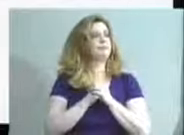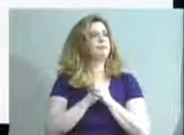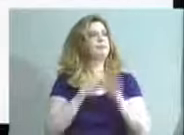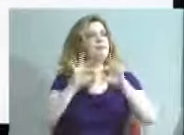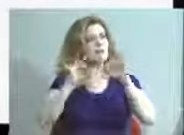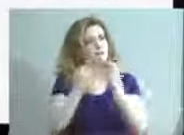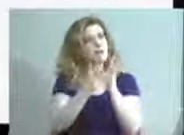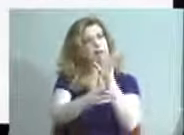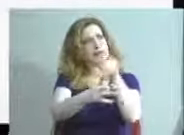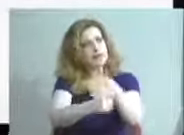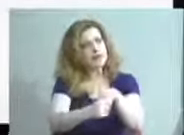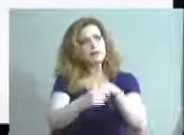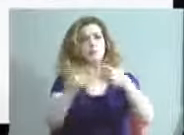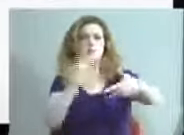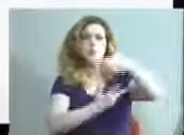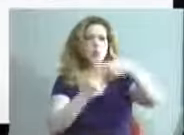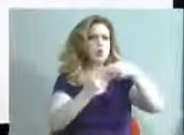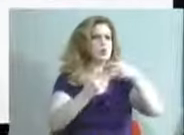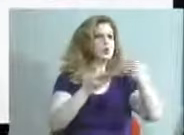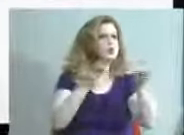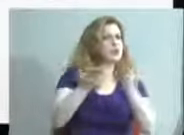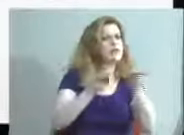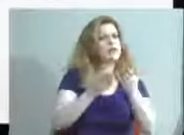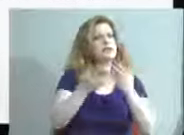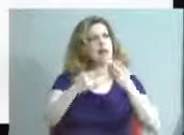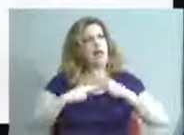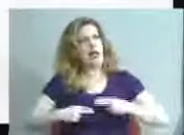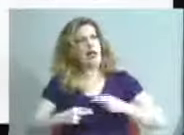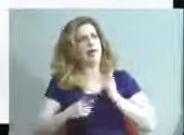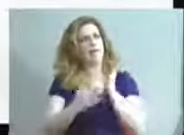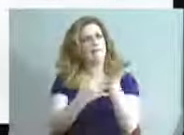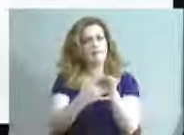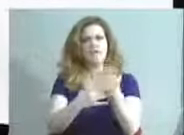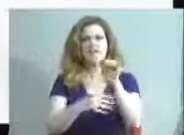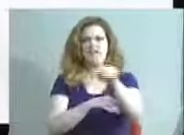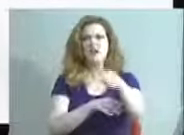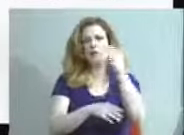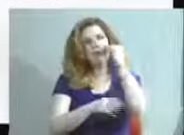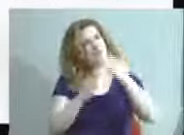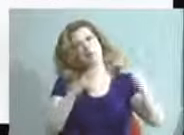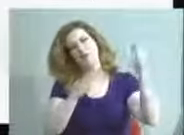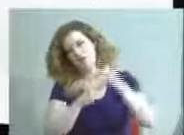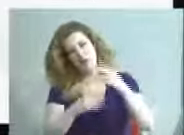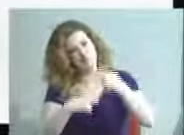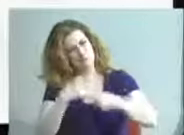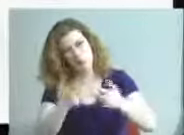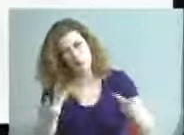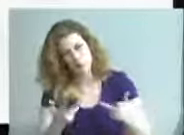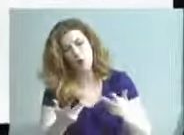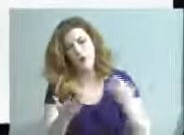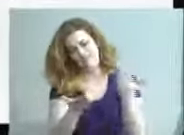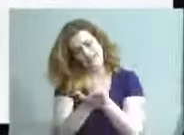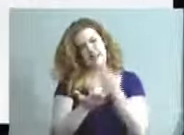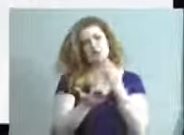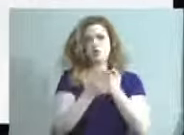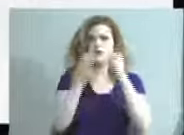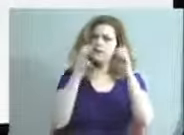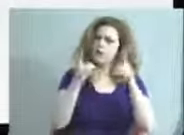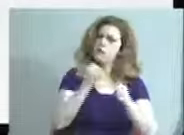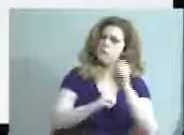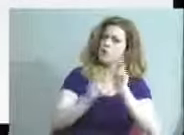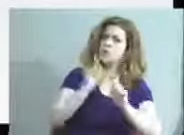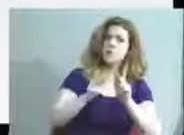family engagement, social services, and health interventions. We know what the top problem is with getting a good education for most people.